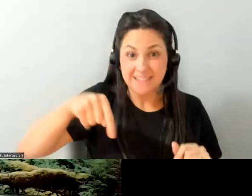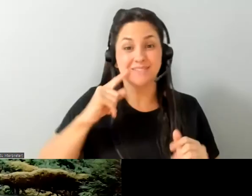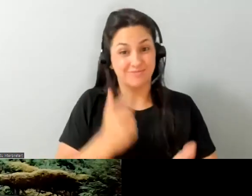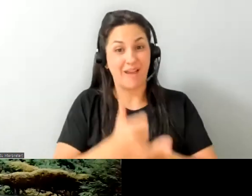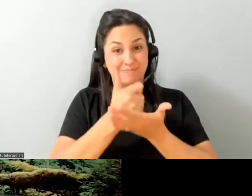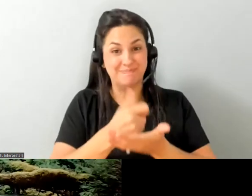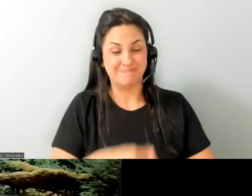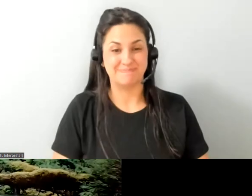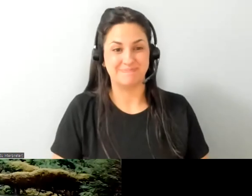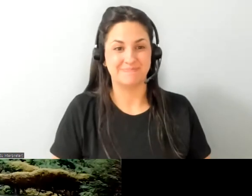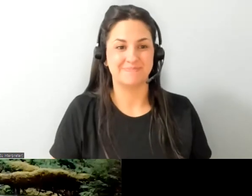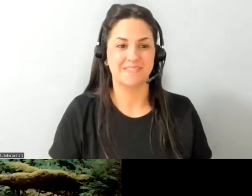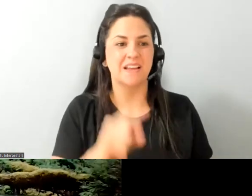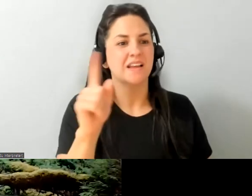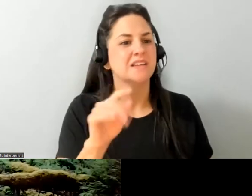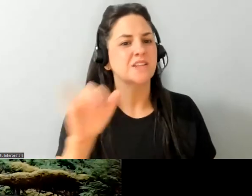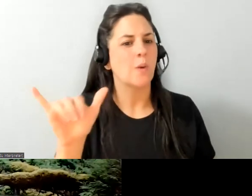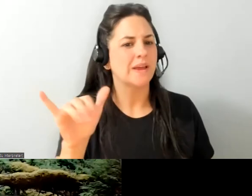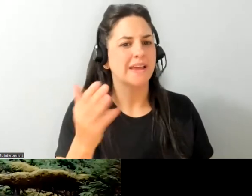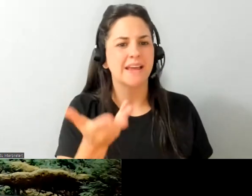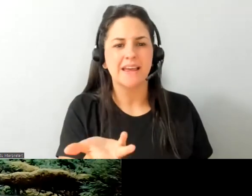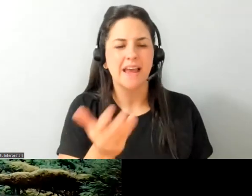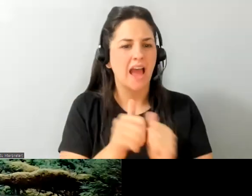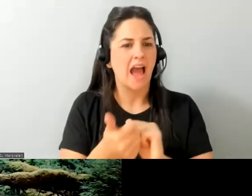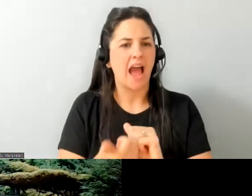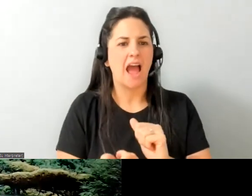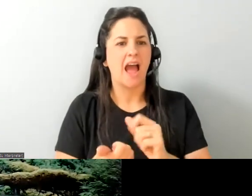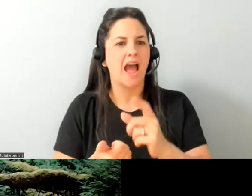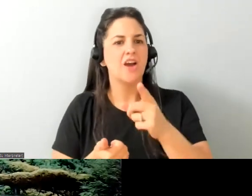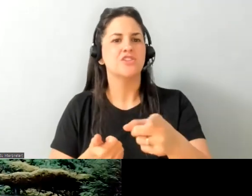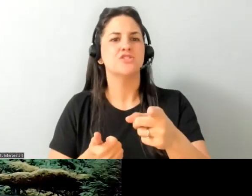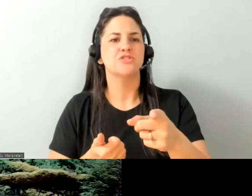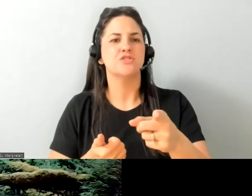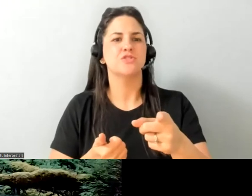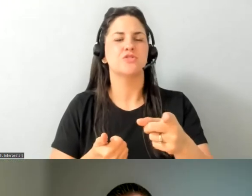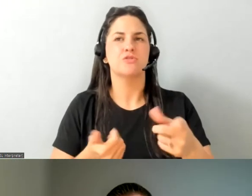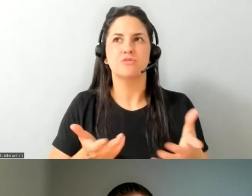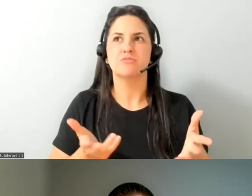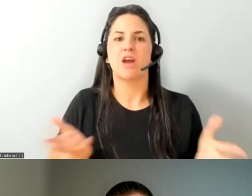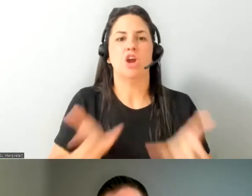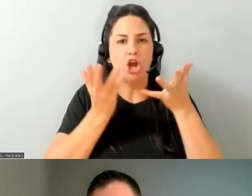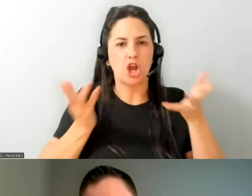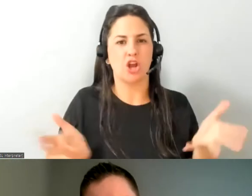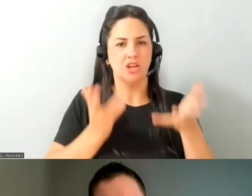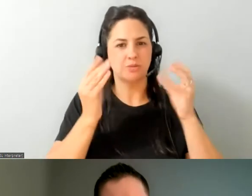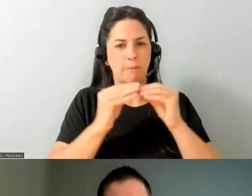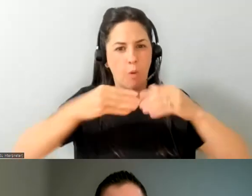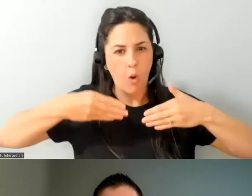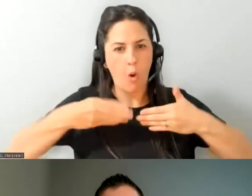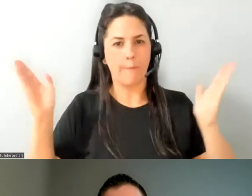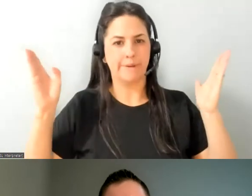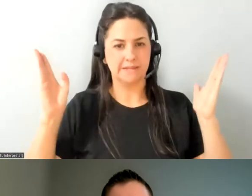that's very good um zoe what i mean how would you uh unlock that and and encourage that openness